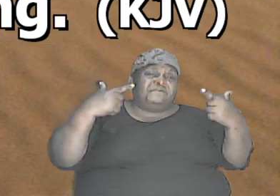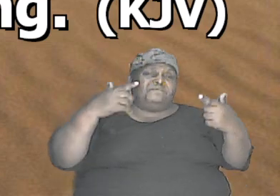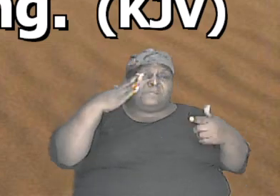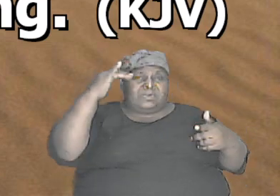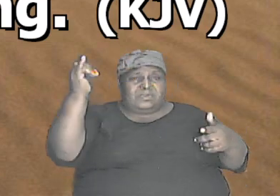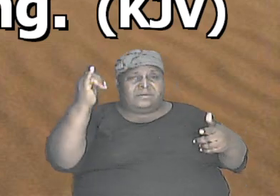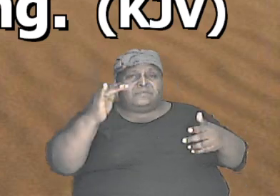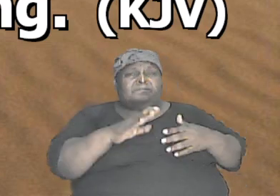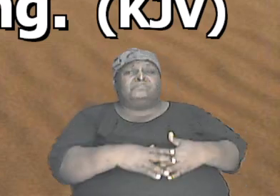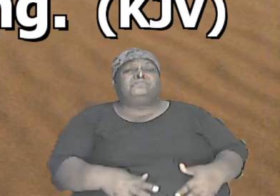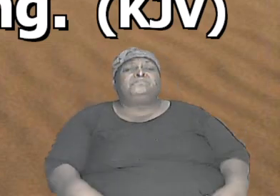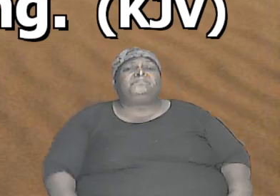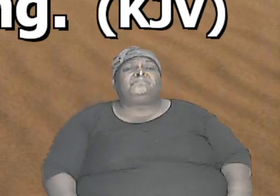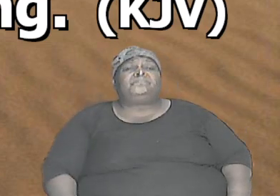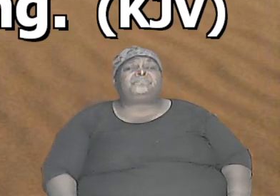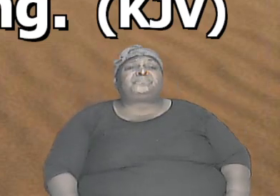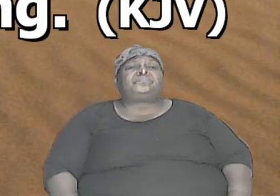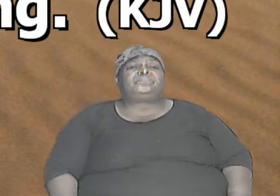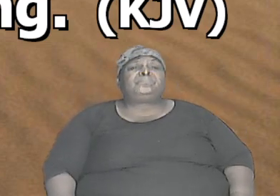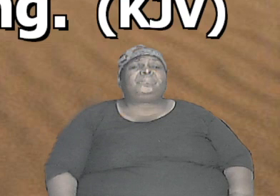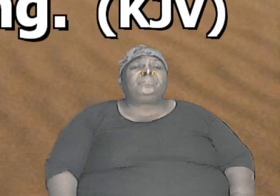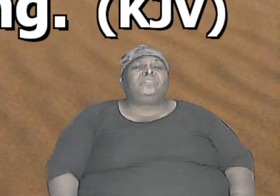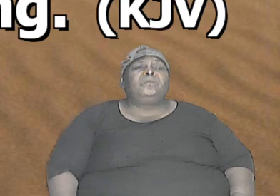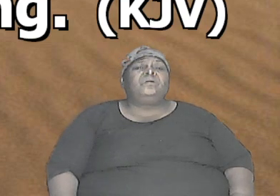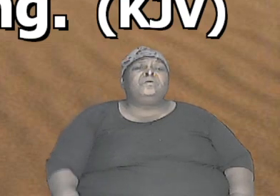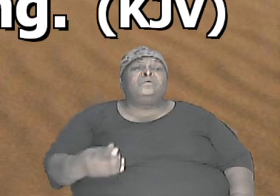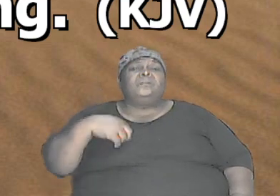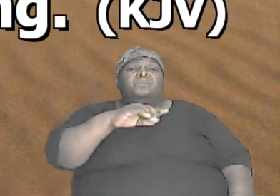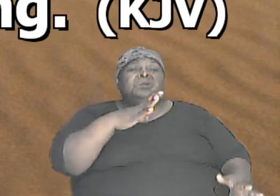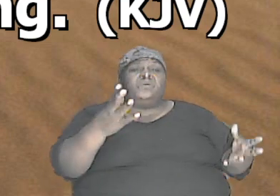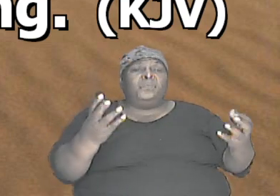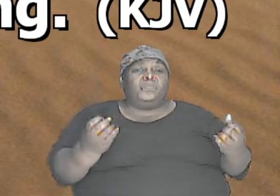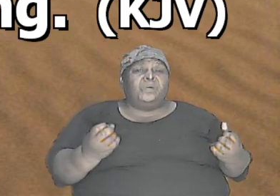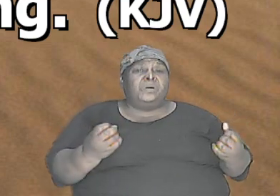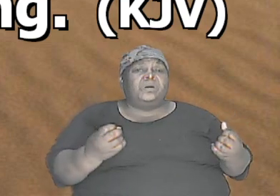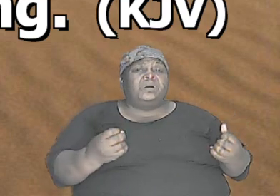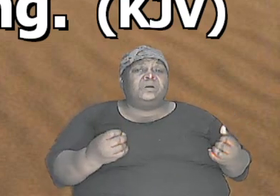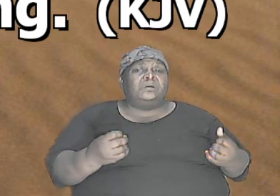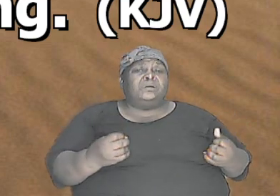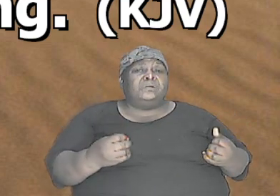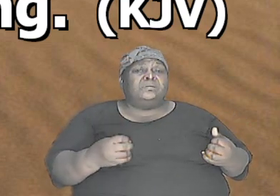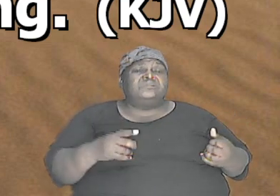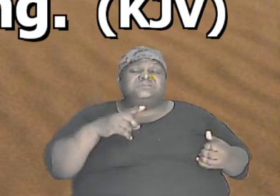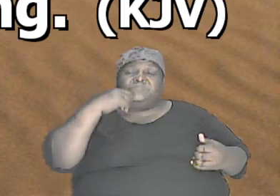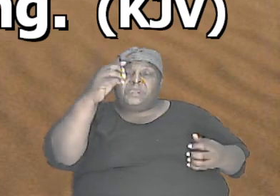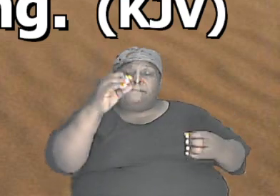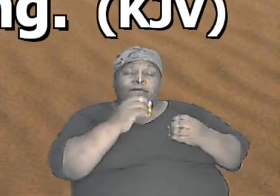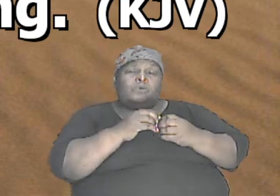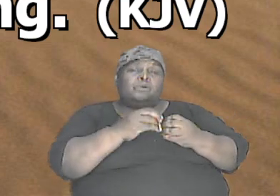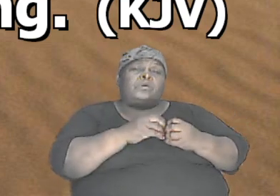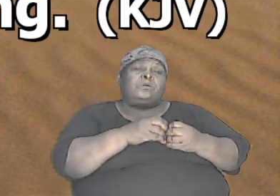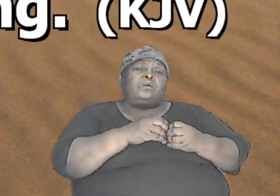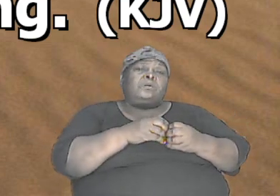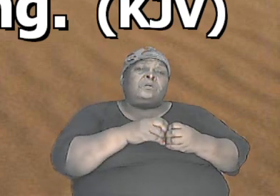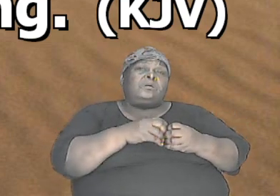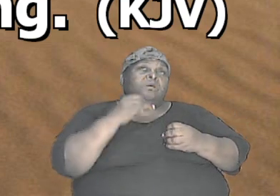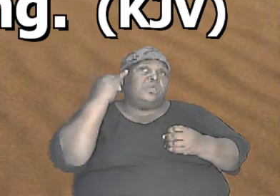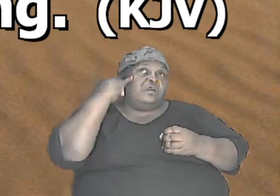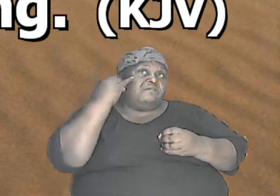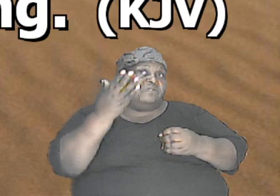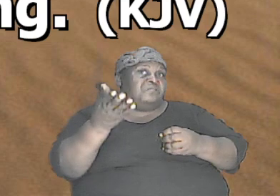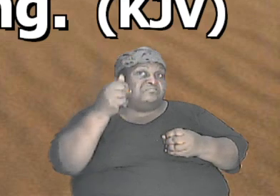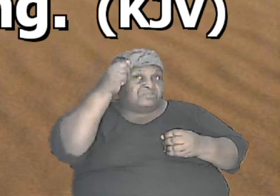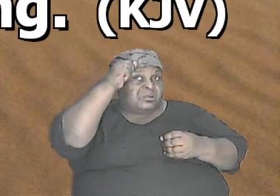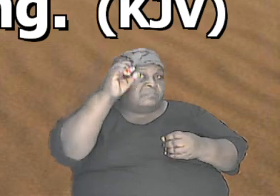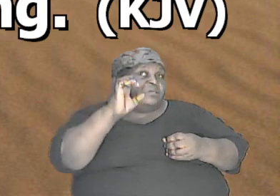we wanted to expand a little bit because if there was Adam and Eve then and nobody